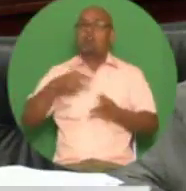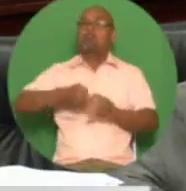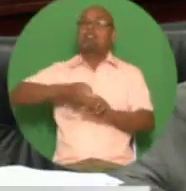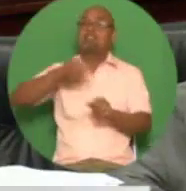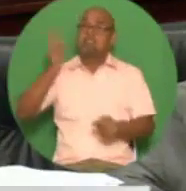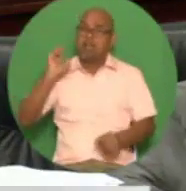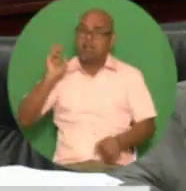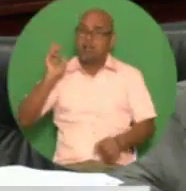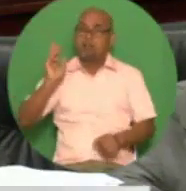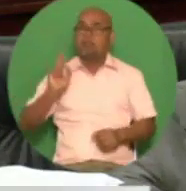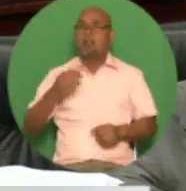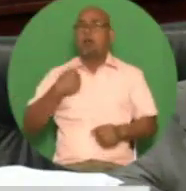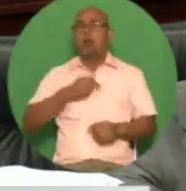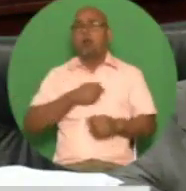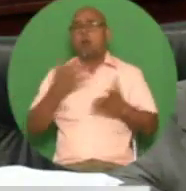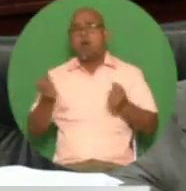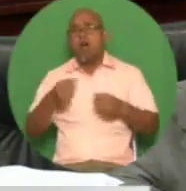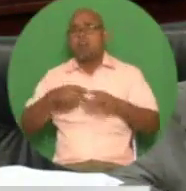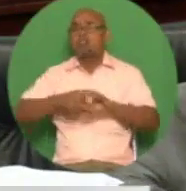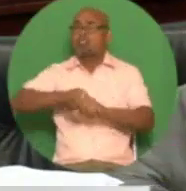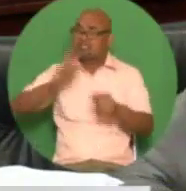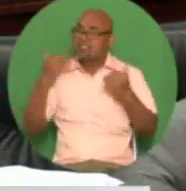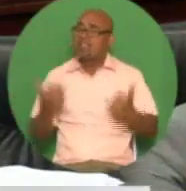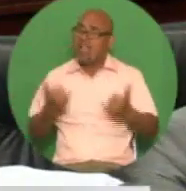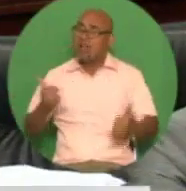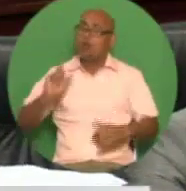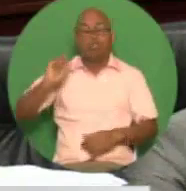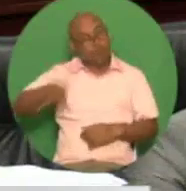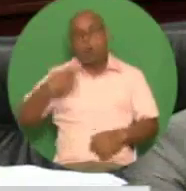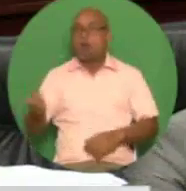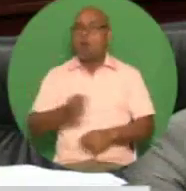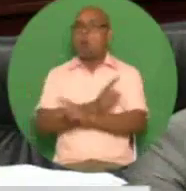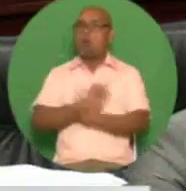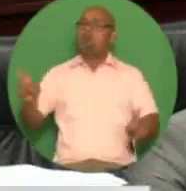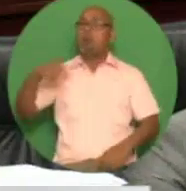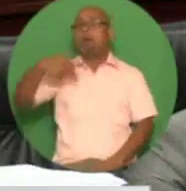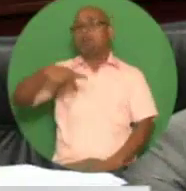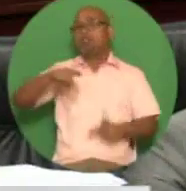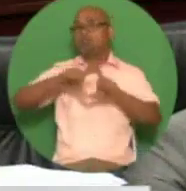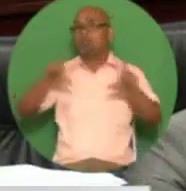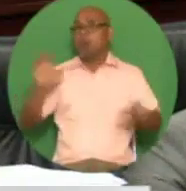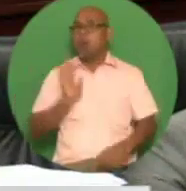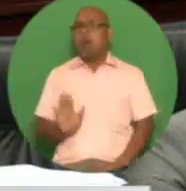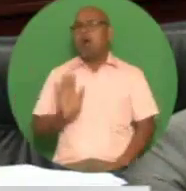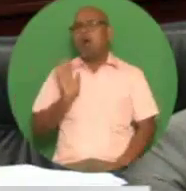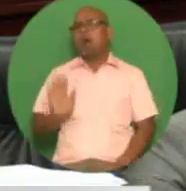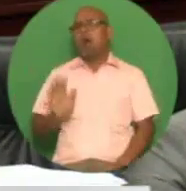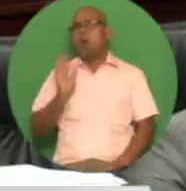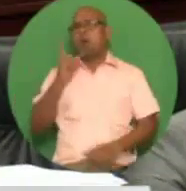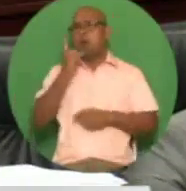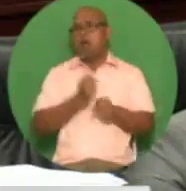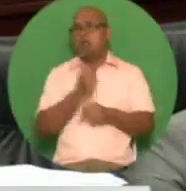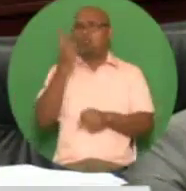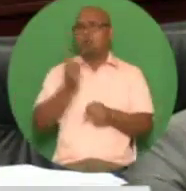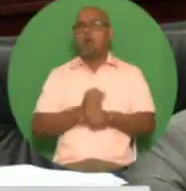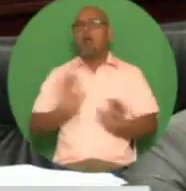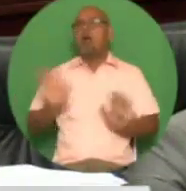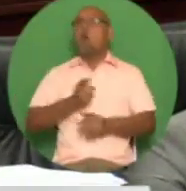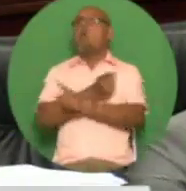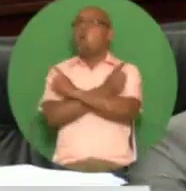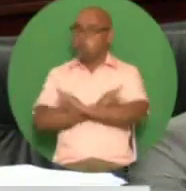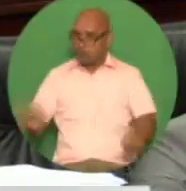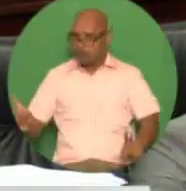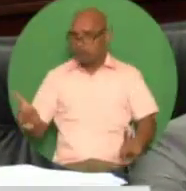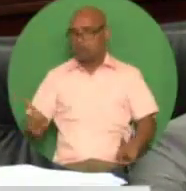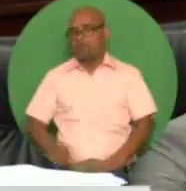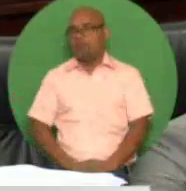citizens to retire today and to receive their pensions tomorrow in the interim and until